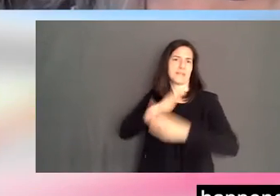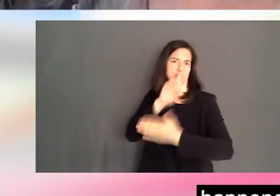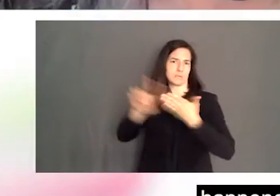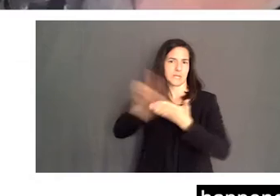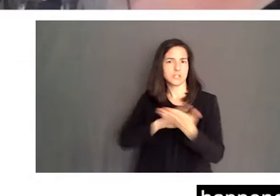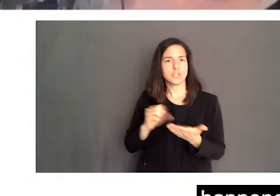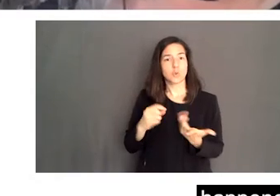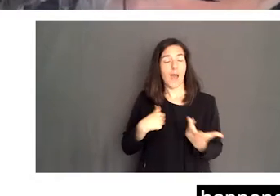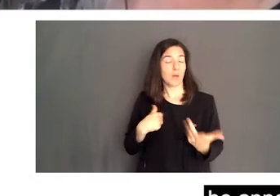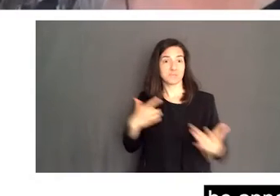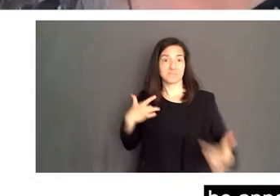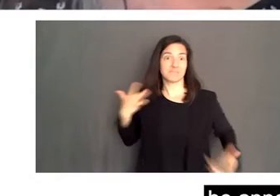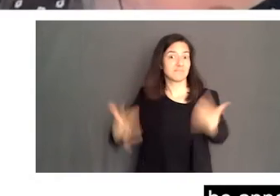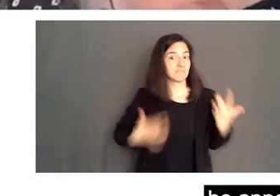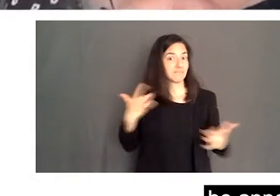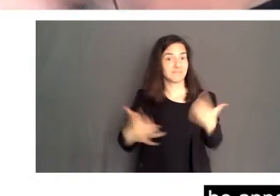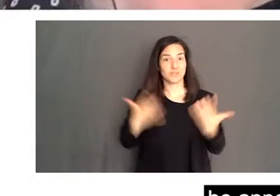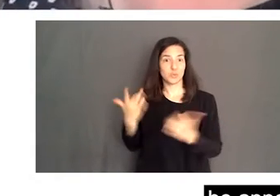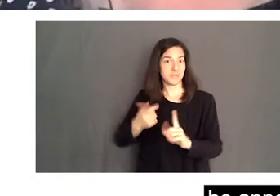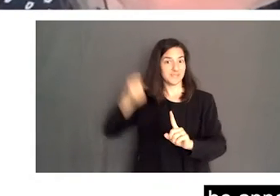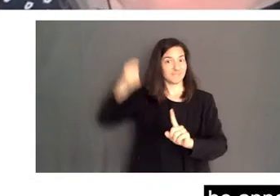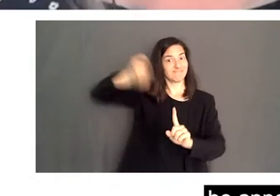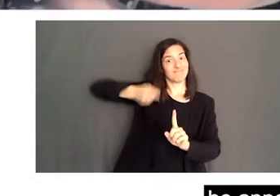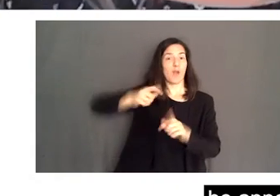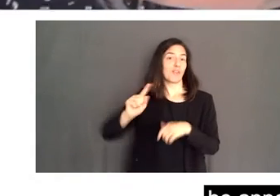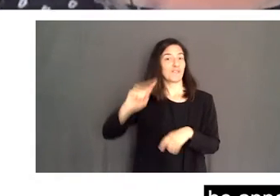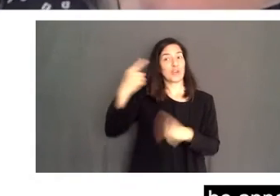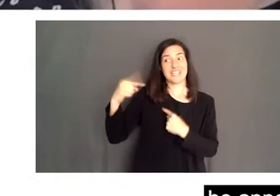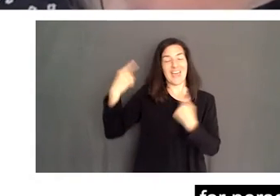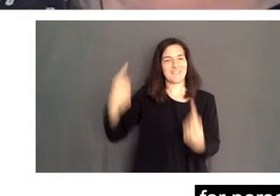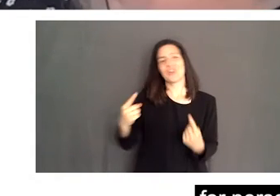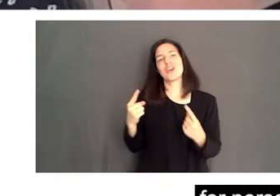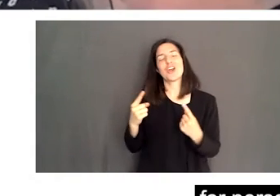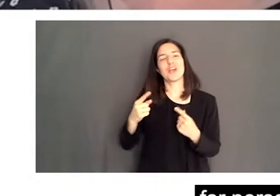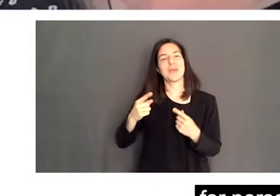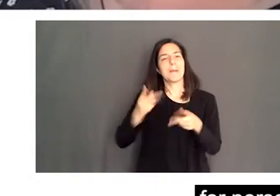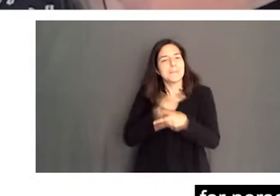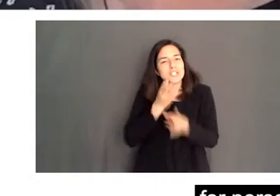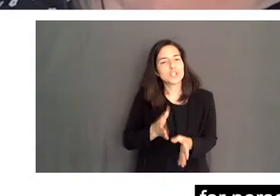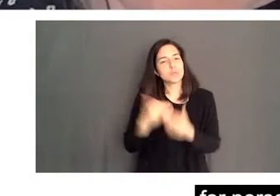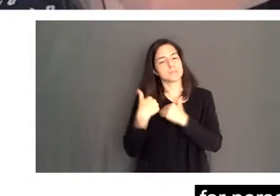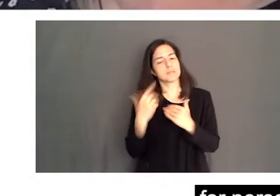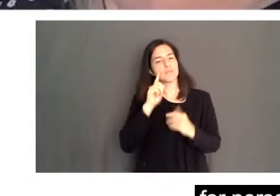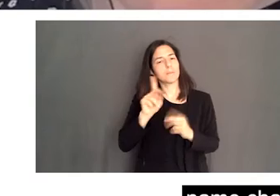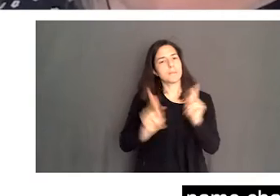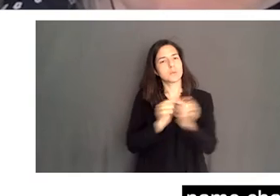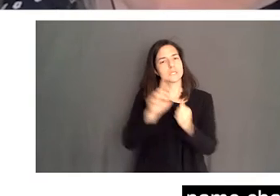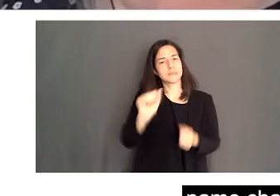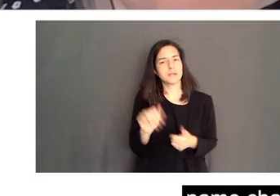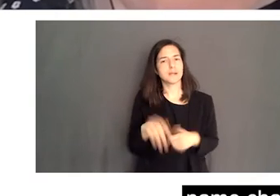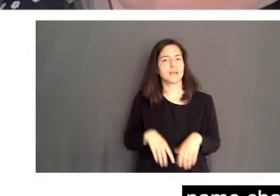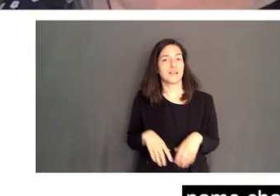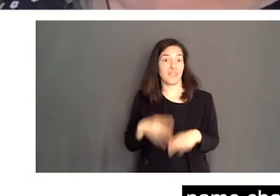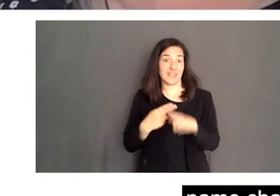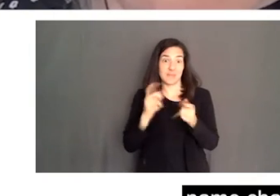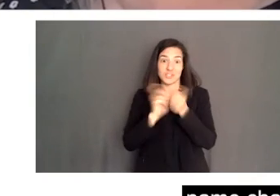was just, I was so excited to be appointed the first ever Minister Responsible for Persons with Disabilities, which, you know, the name change is